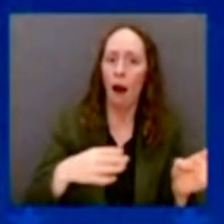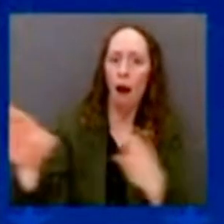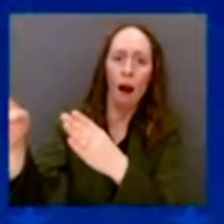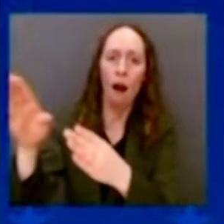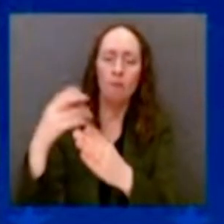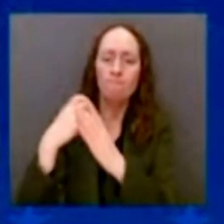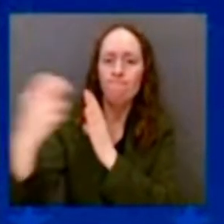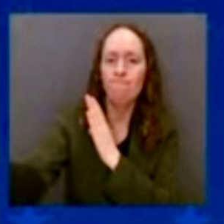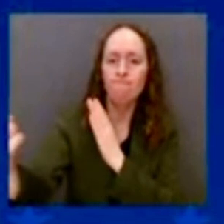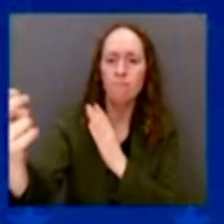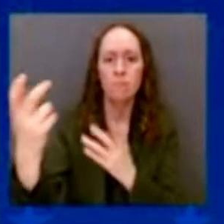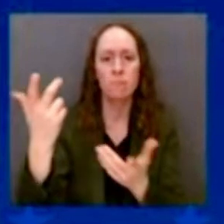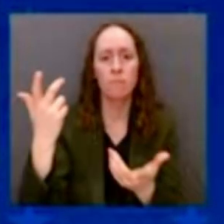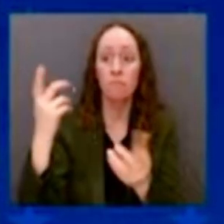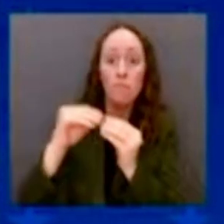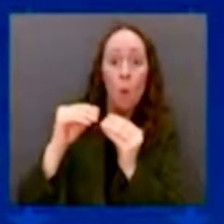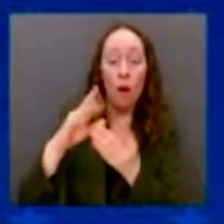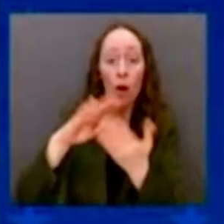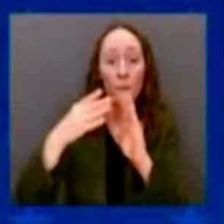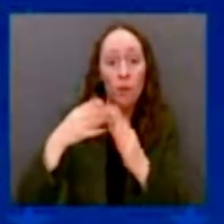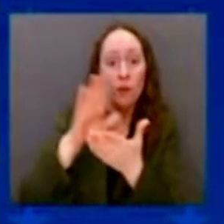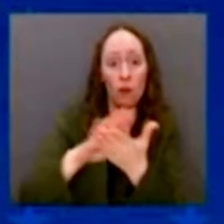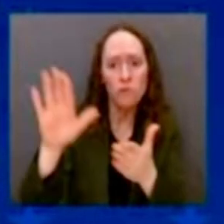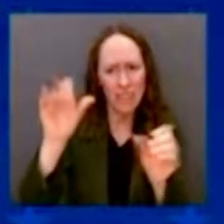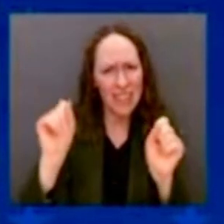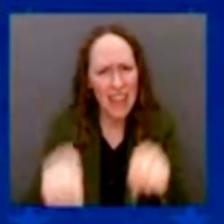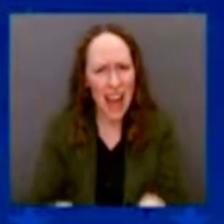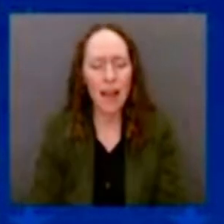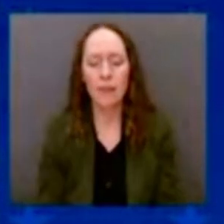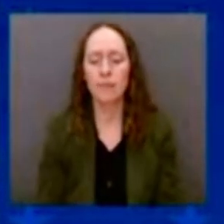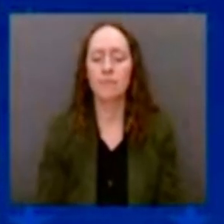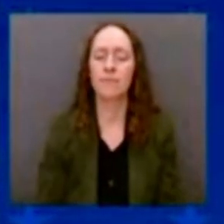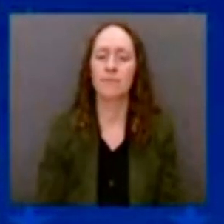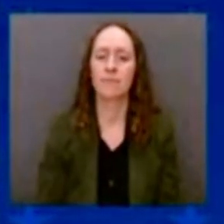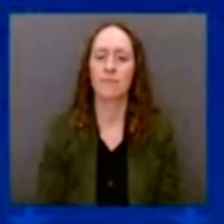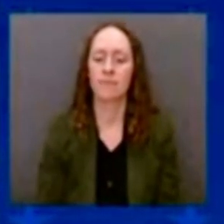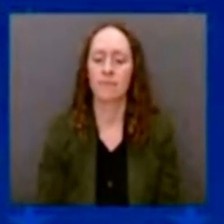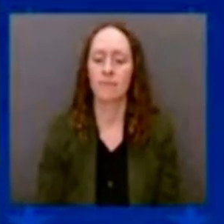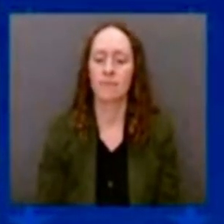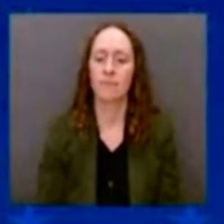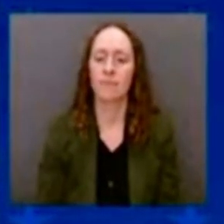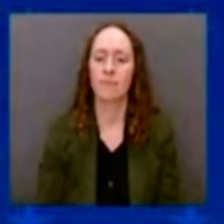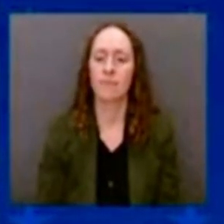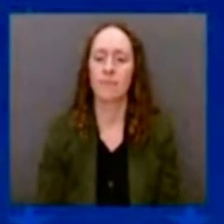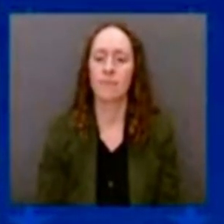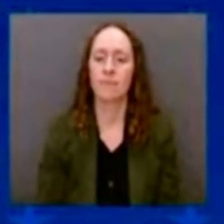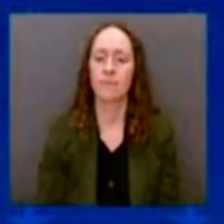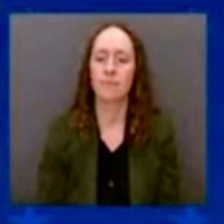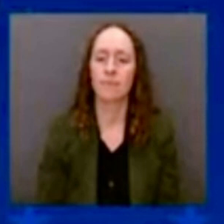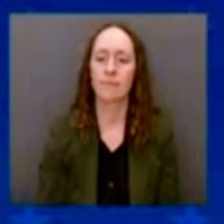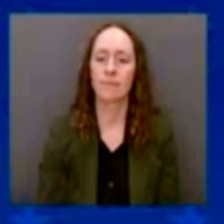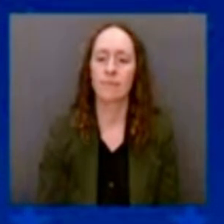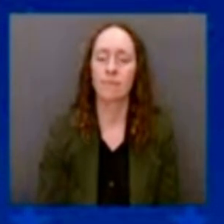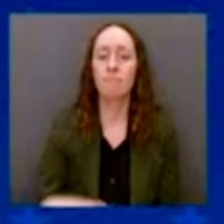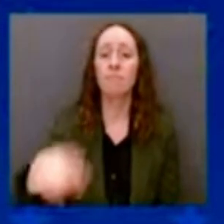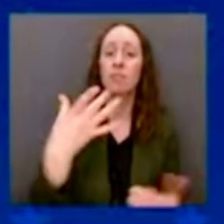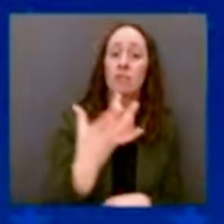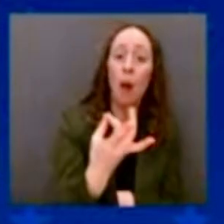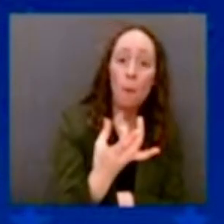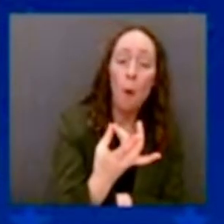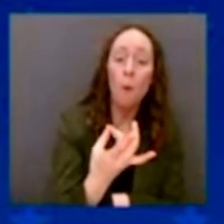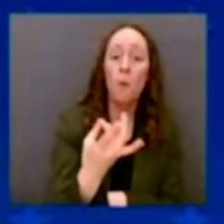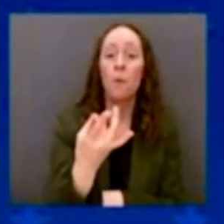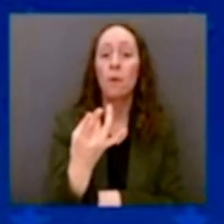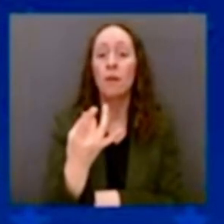when you're in — you're a sophomore, junior, and high school, you should be able to take credits that allow you to qualify for college credit at a state